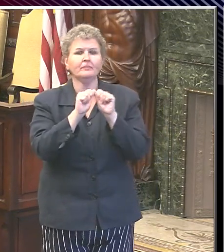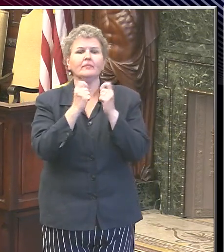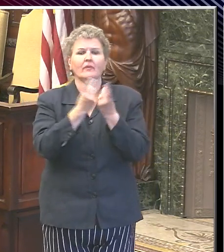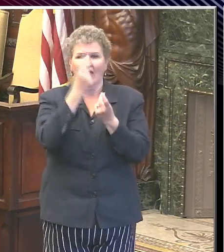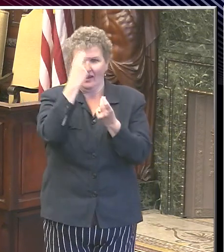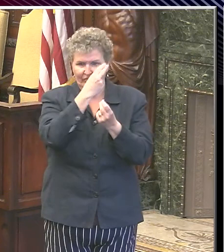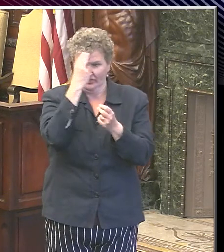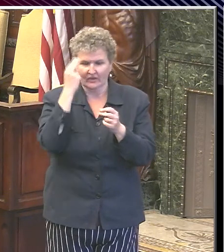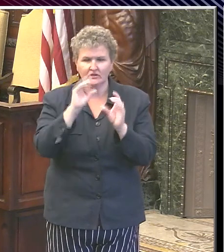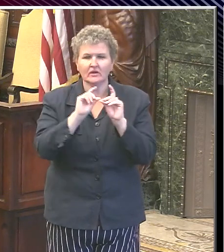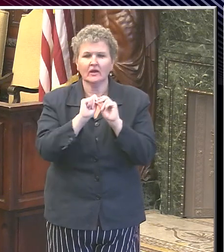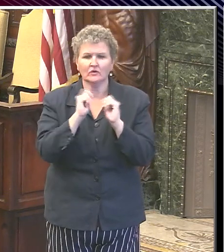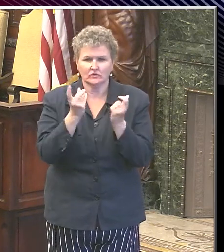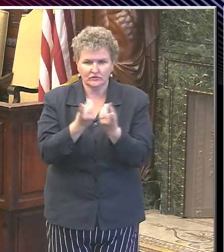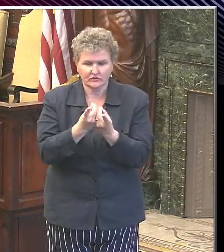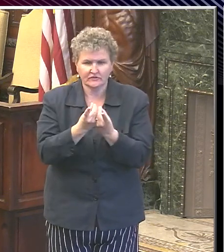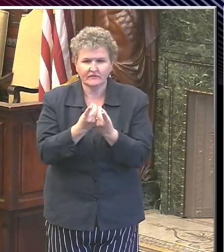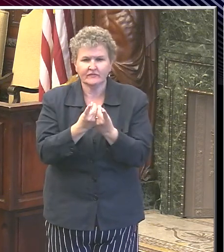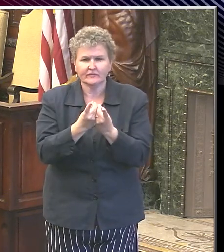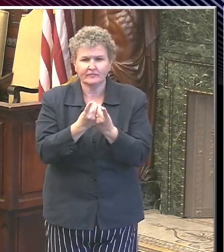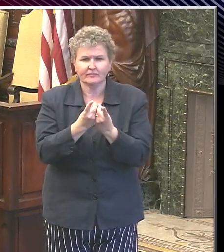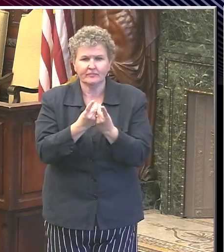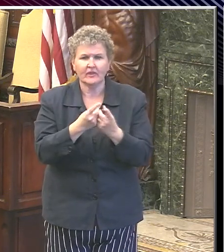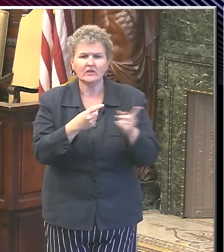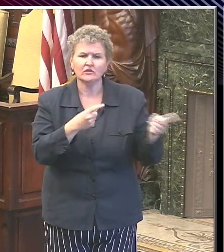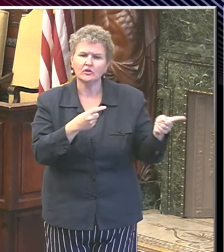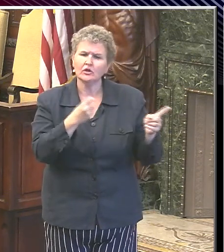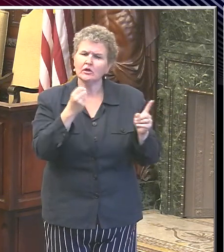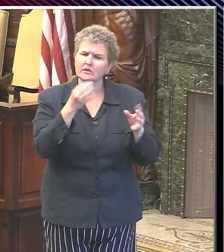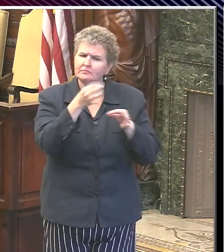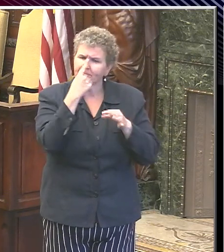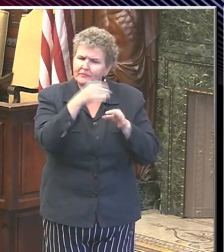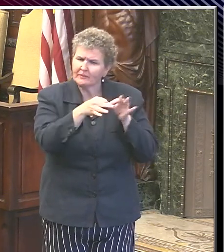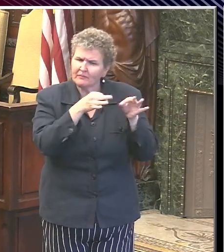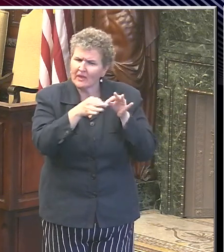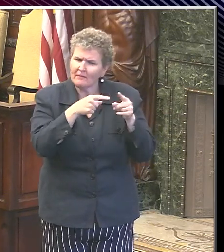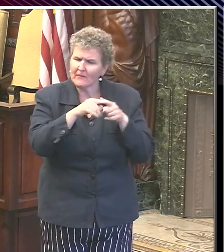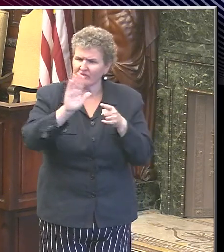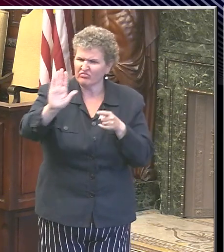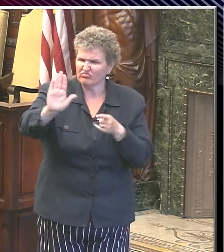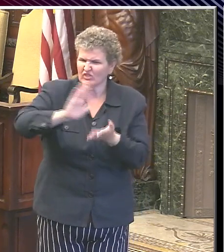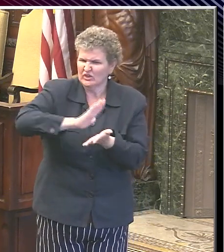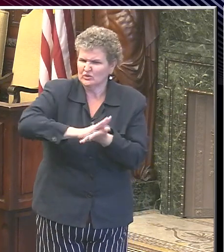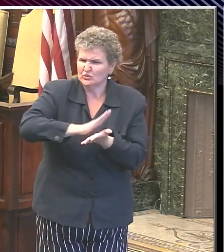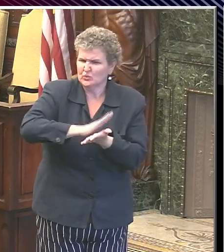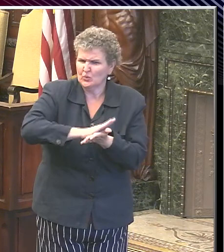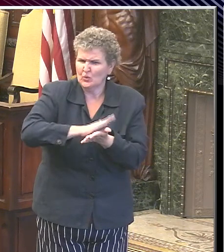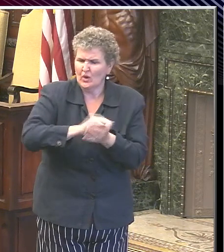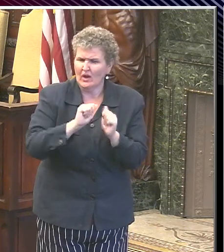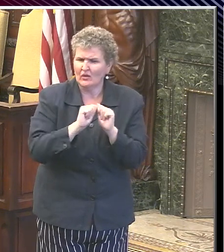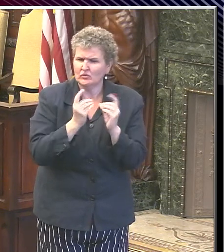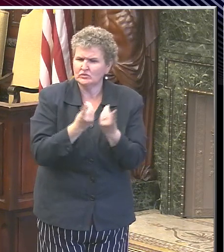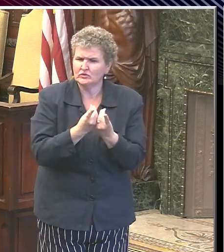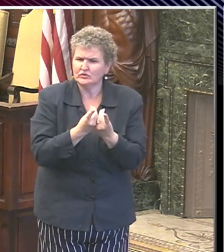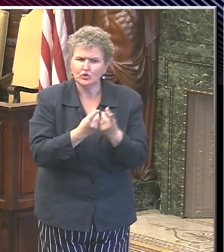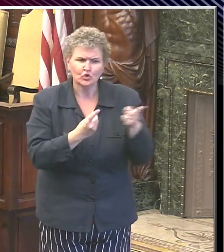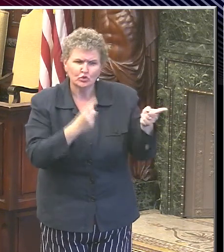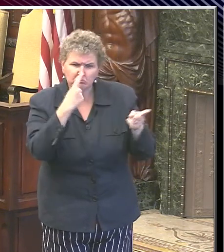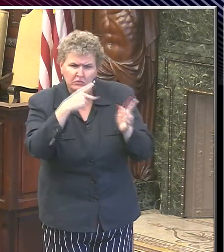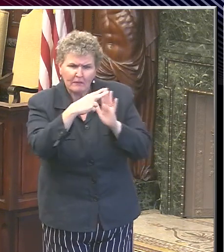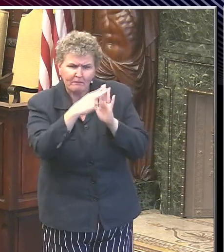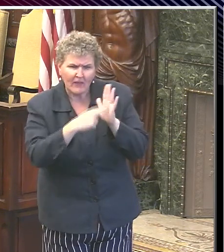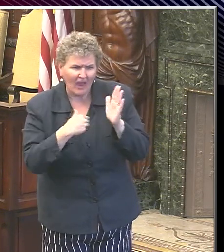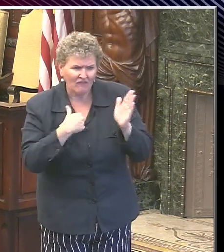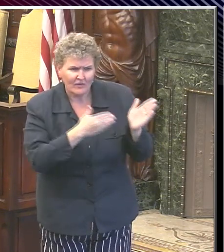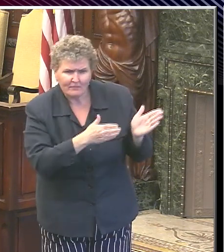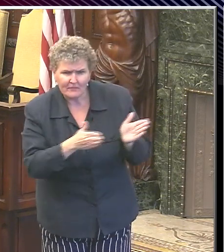earlier. Could you just elaborate more on that? mean, have you reviewed the plan? Is that still